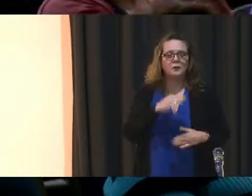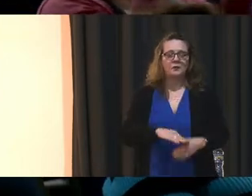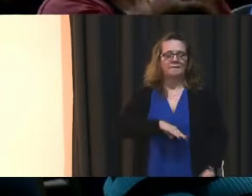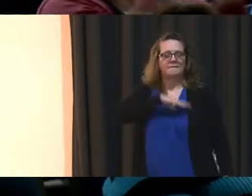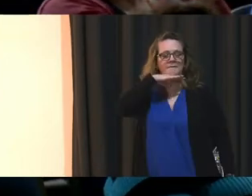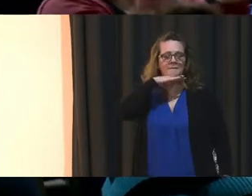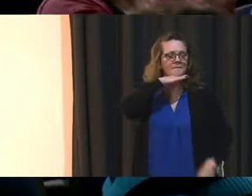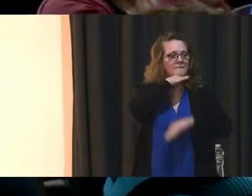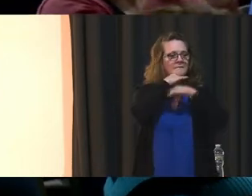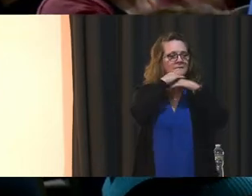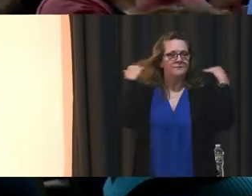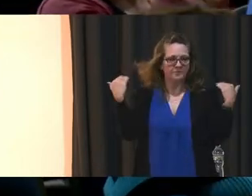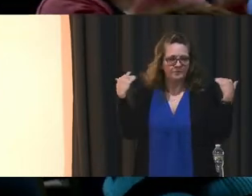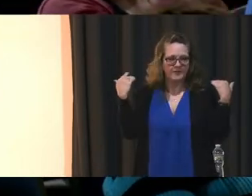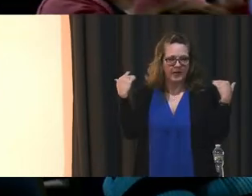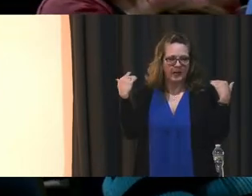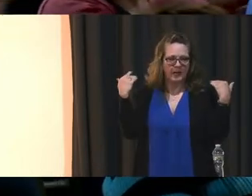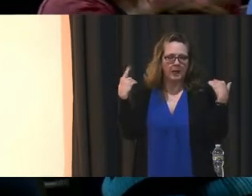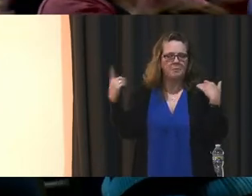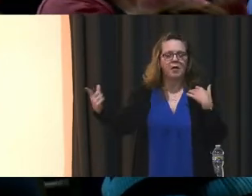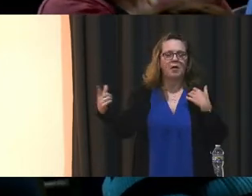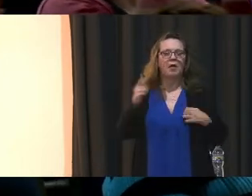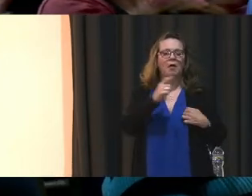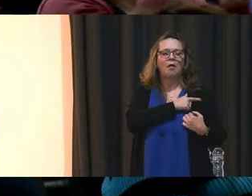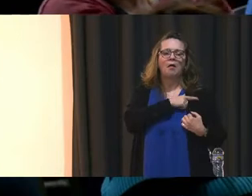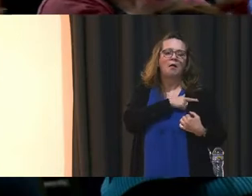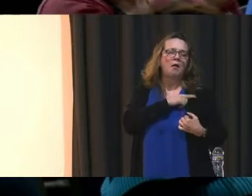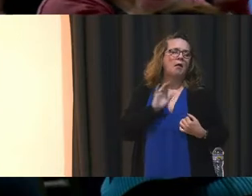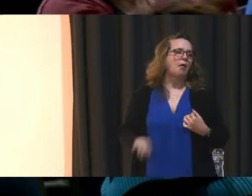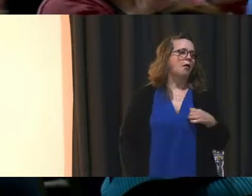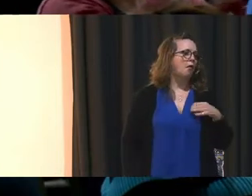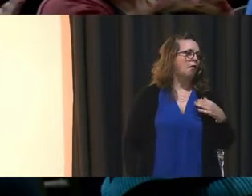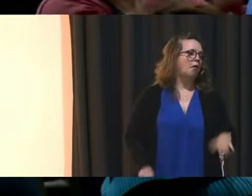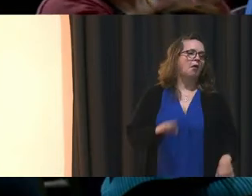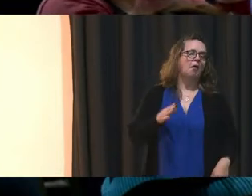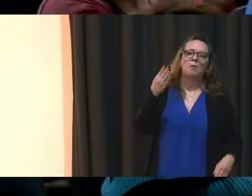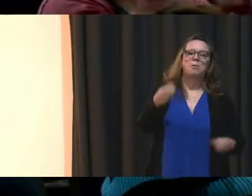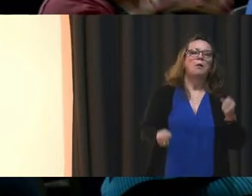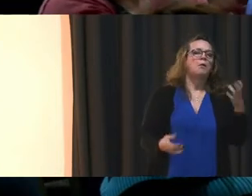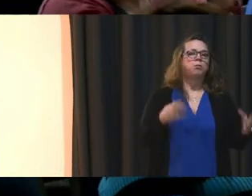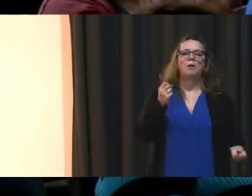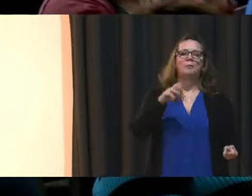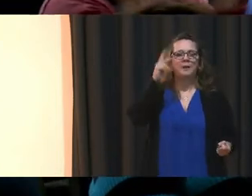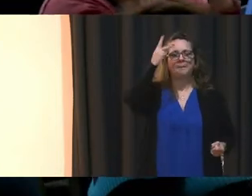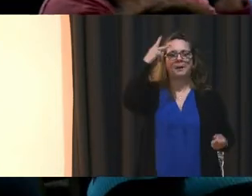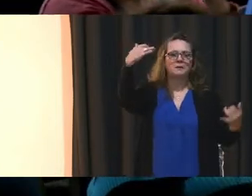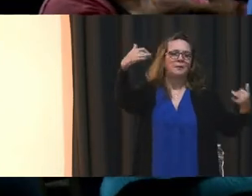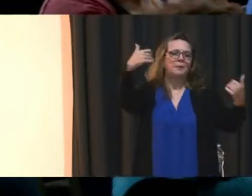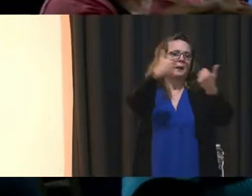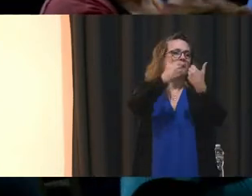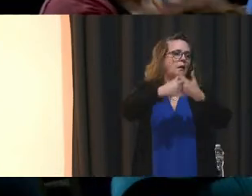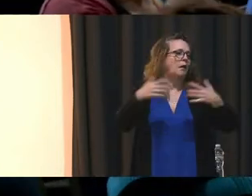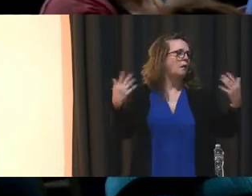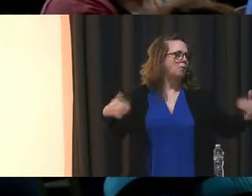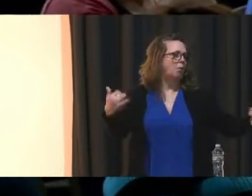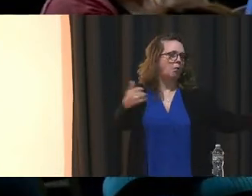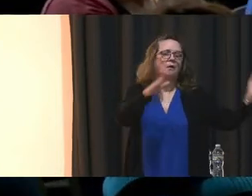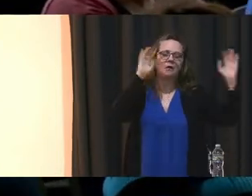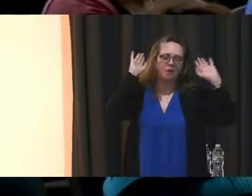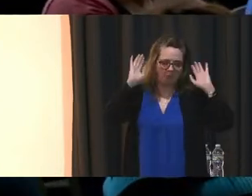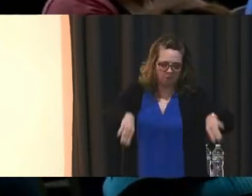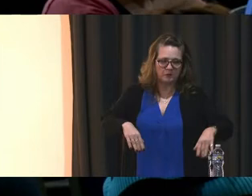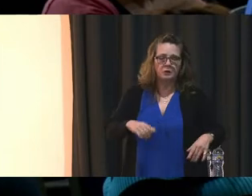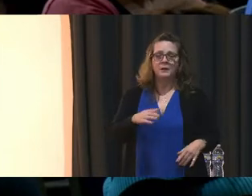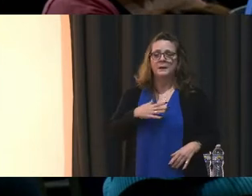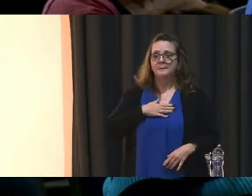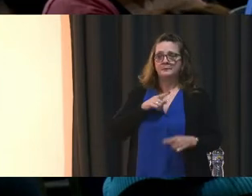lackadaisical political BS that these politicians play. So please, to the